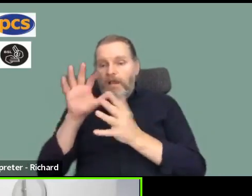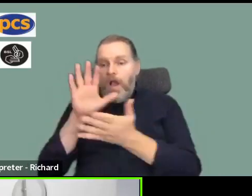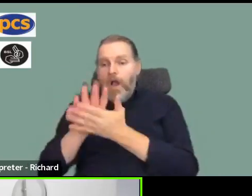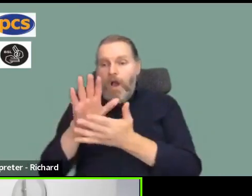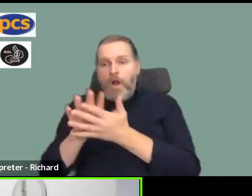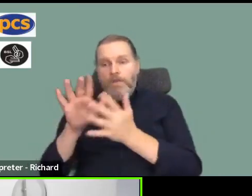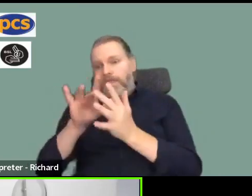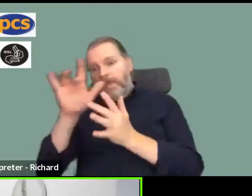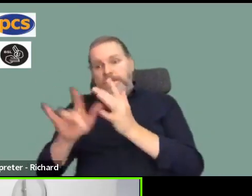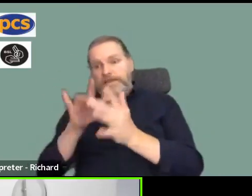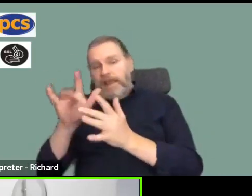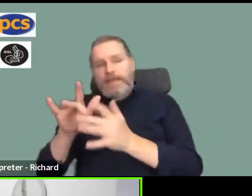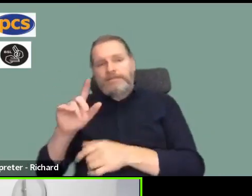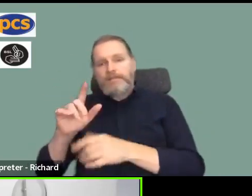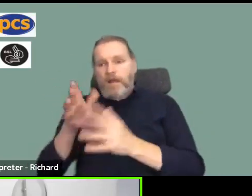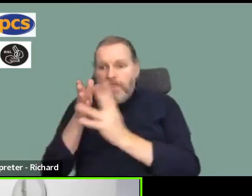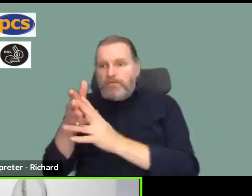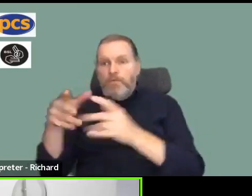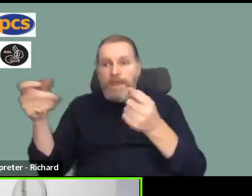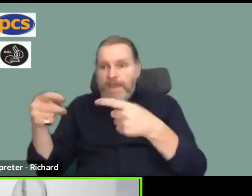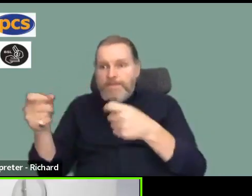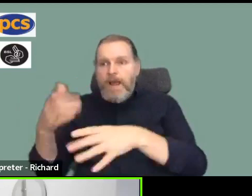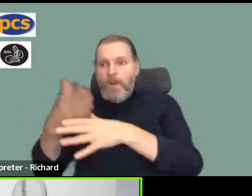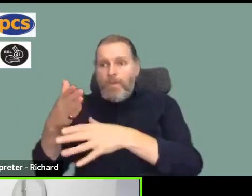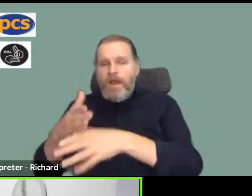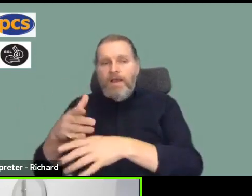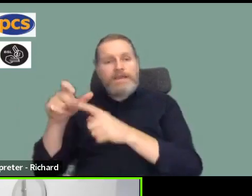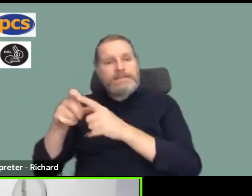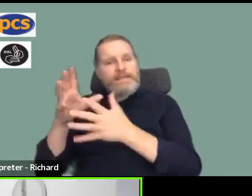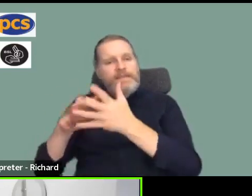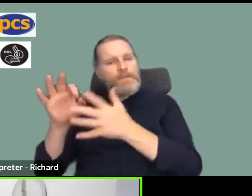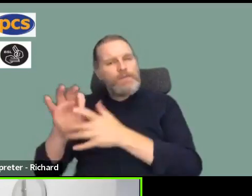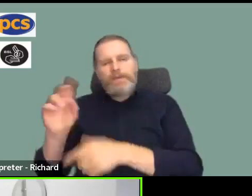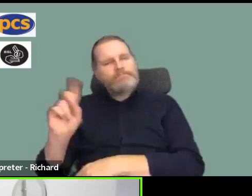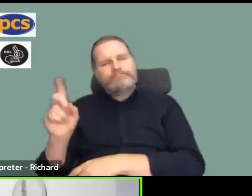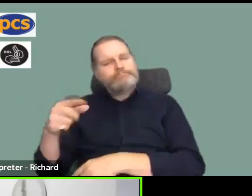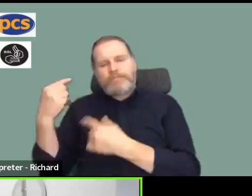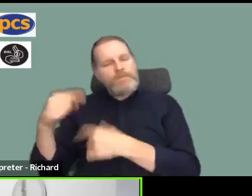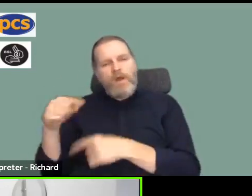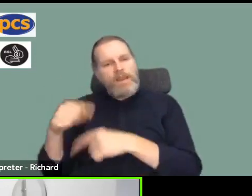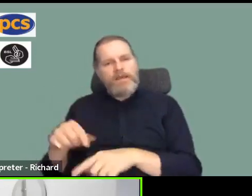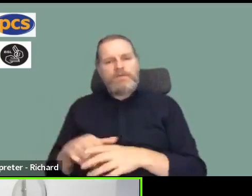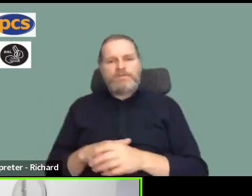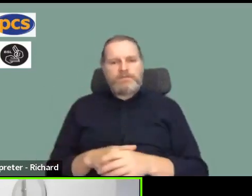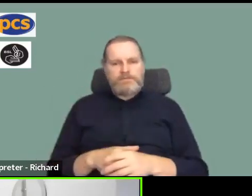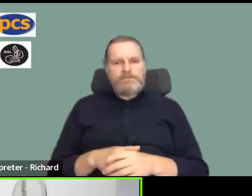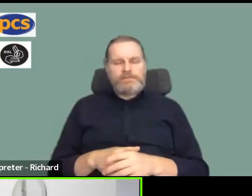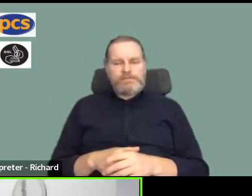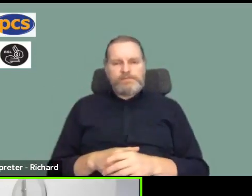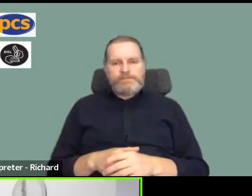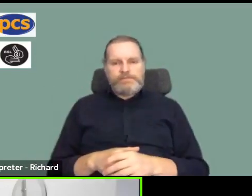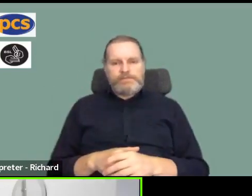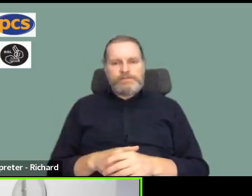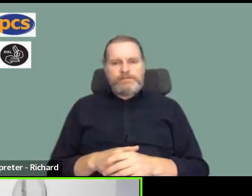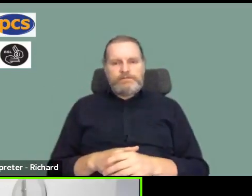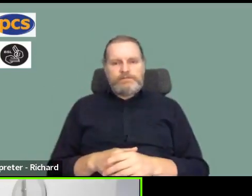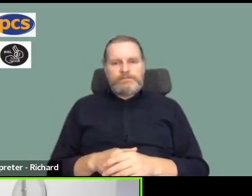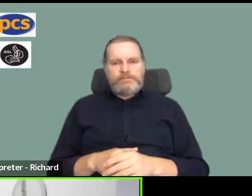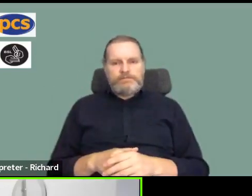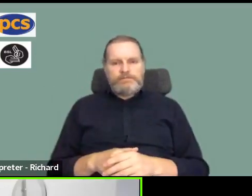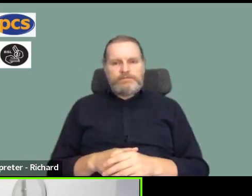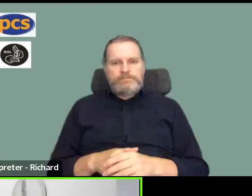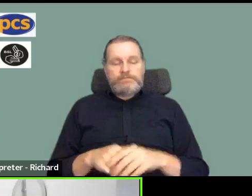a lot of it can't be sent by our workplace email. But visit our website as well where there'll be lots more information around that.